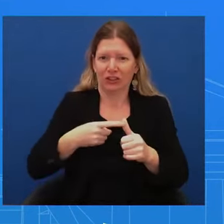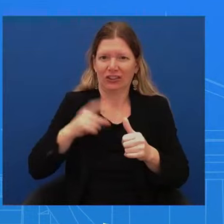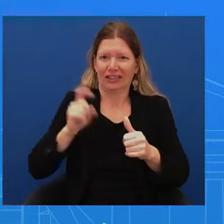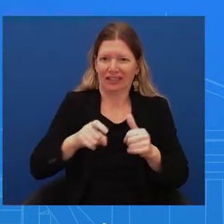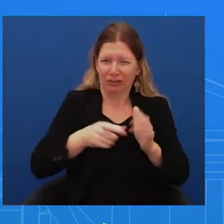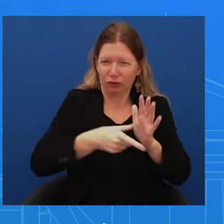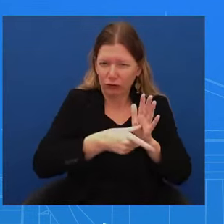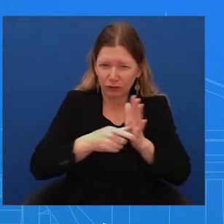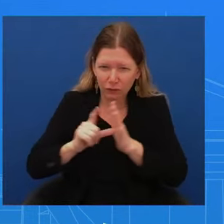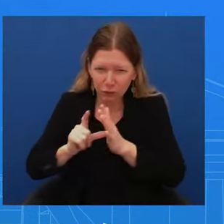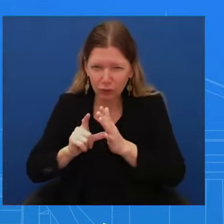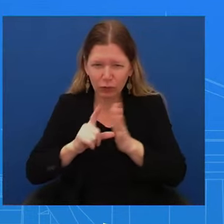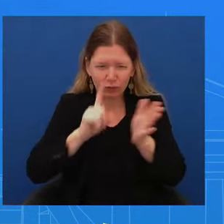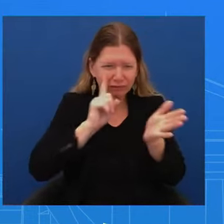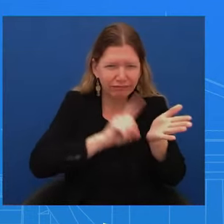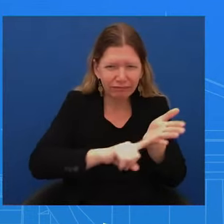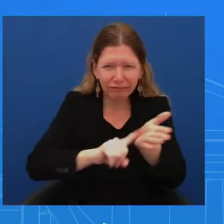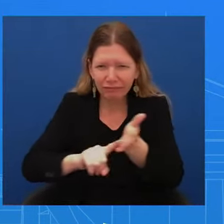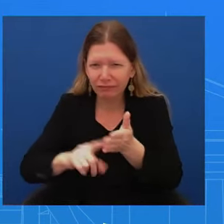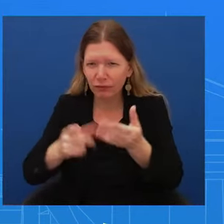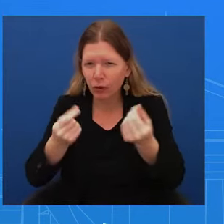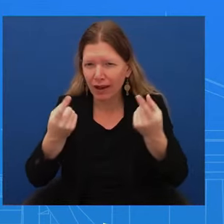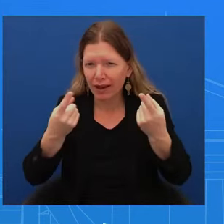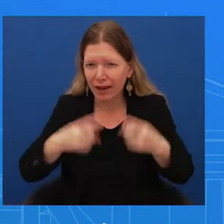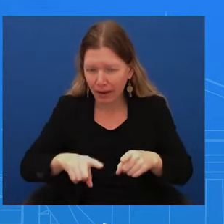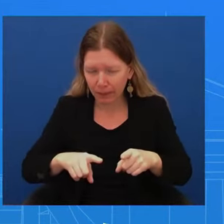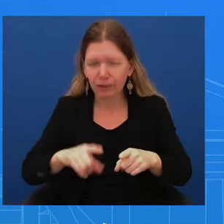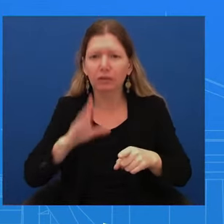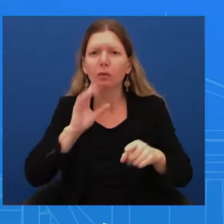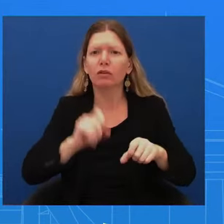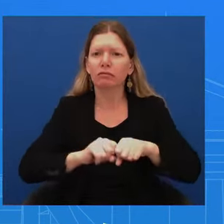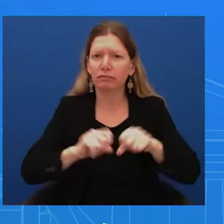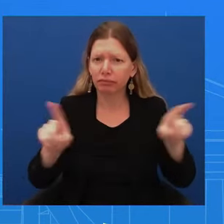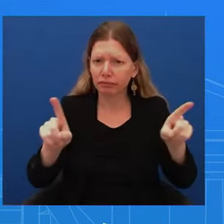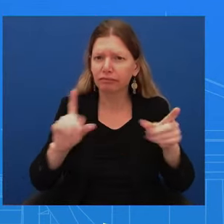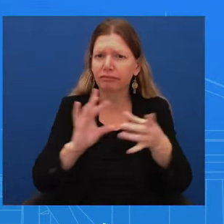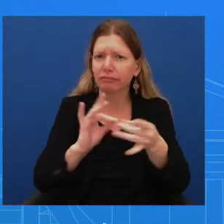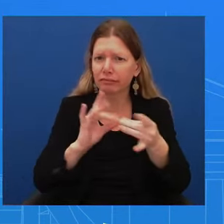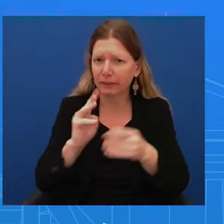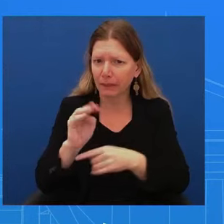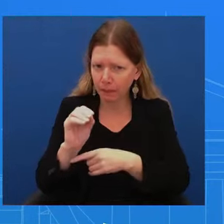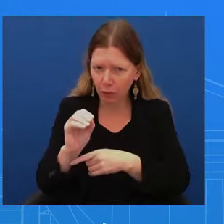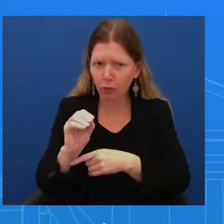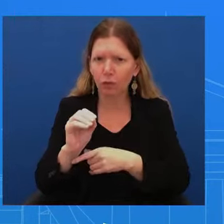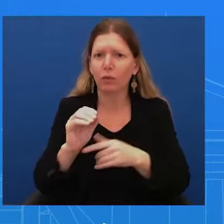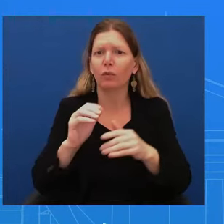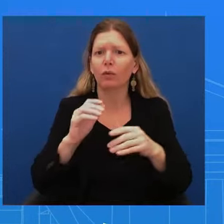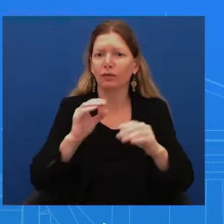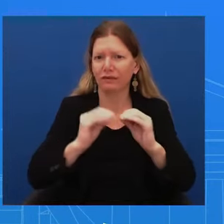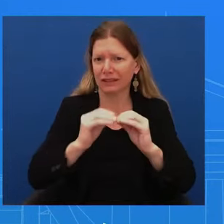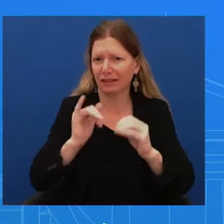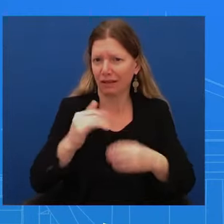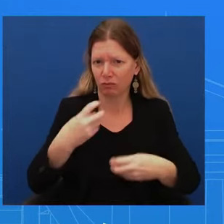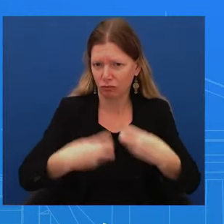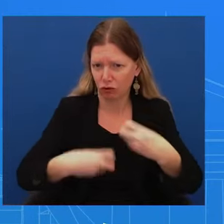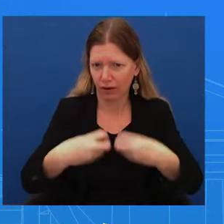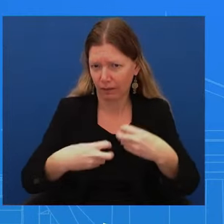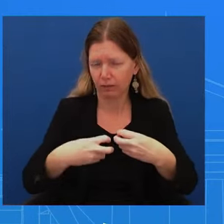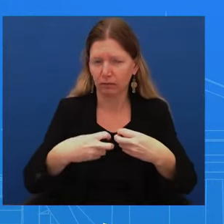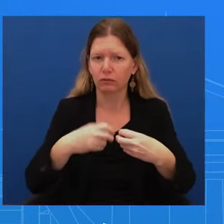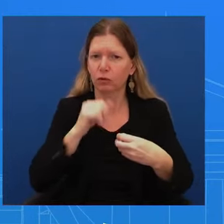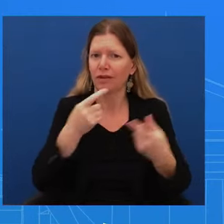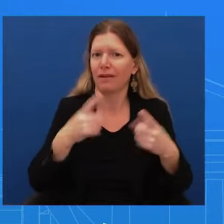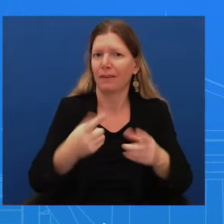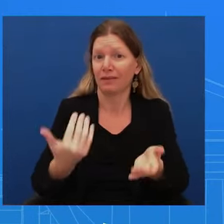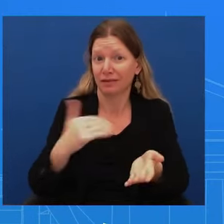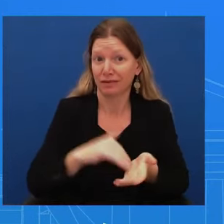have a sense of how are they going to move forward with these types of situations or issues. And again, Pentagon is going to do their review.